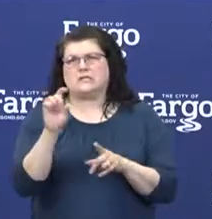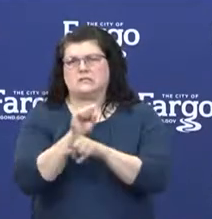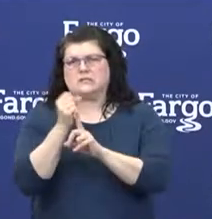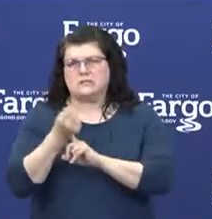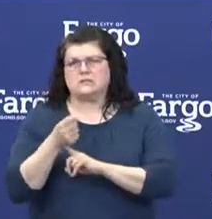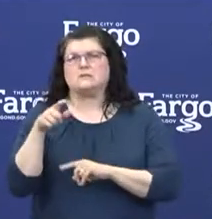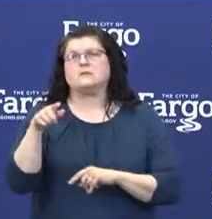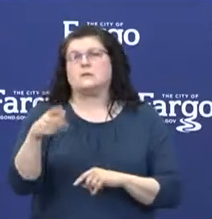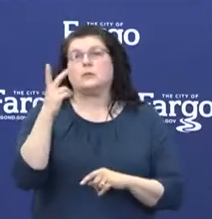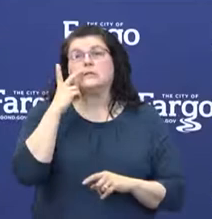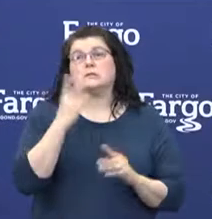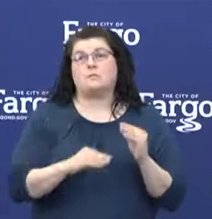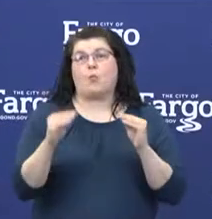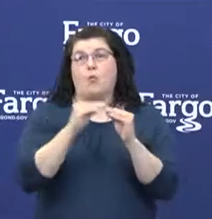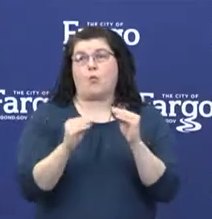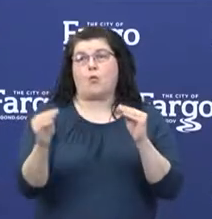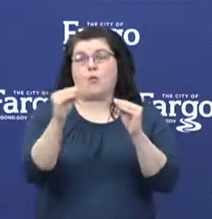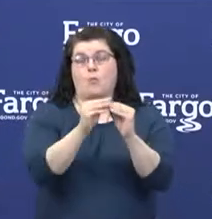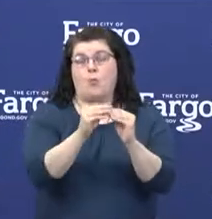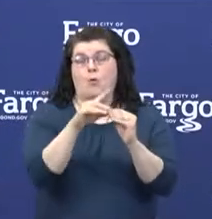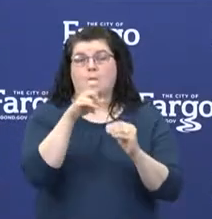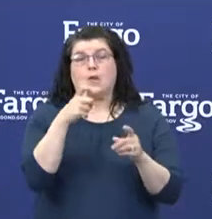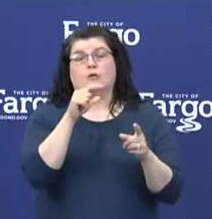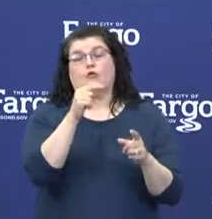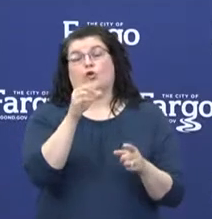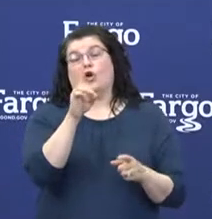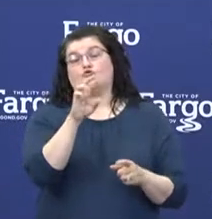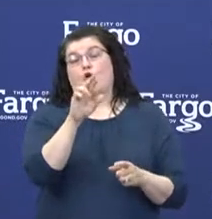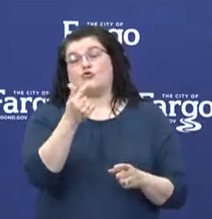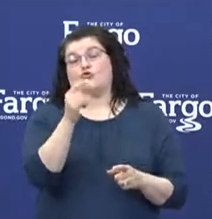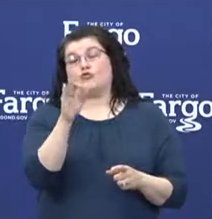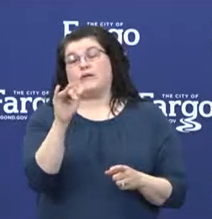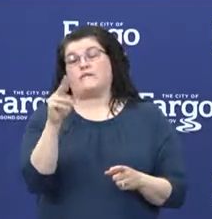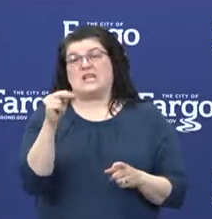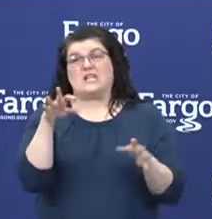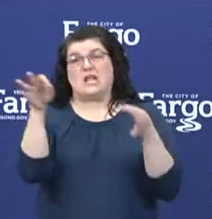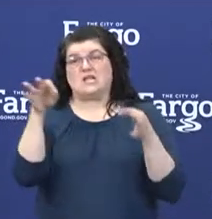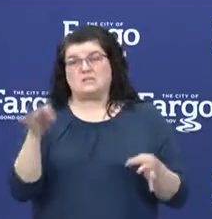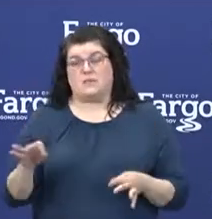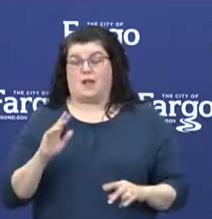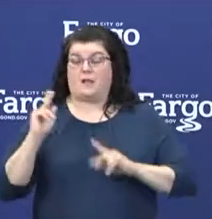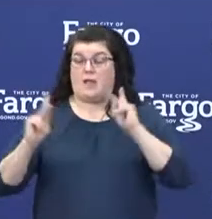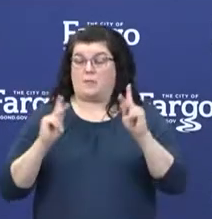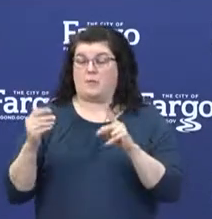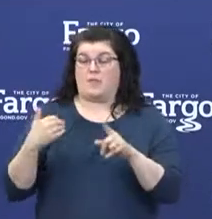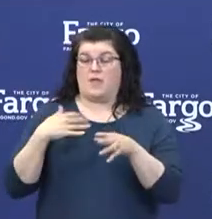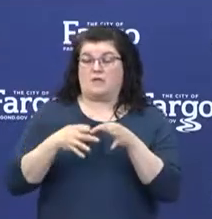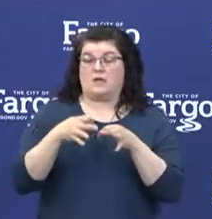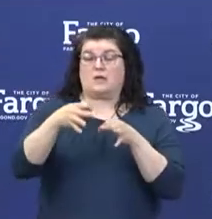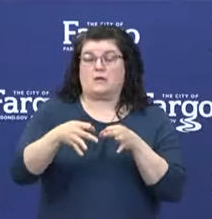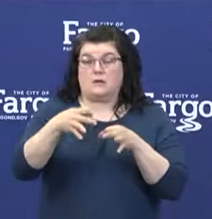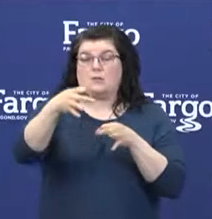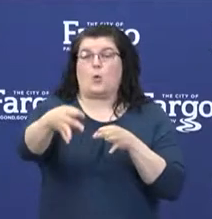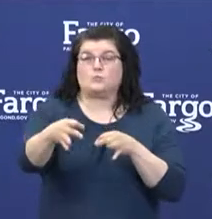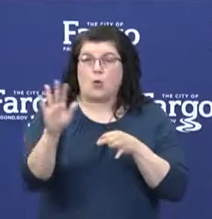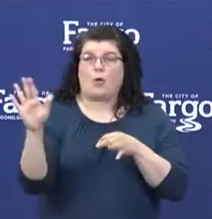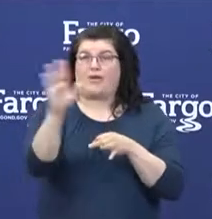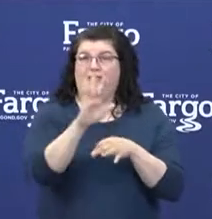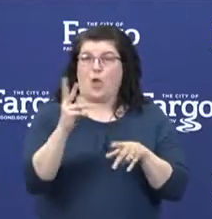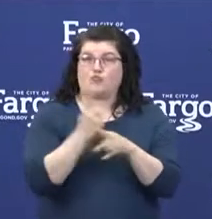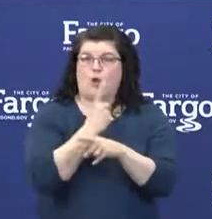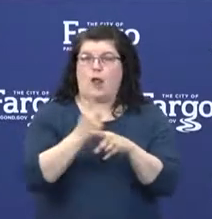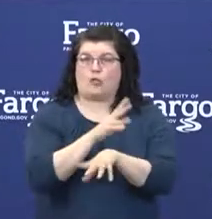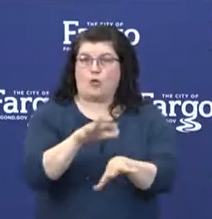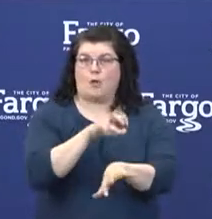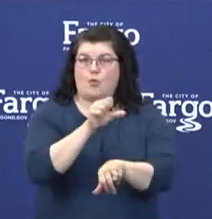been seeing more and more as well as Dr. Griffin explained for those people who are delaying or postponing the care that they really